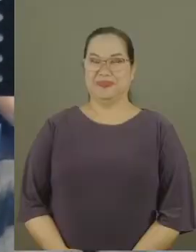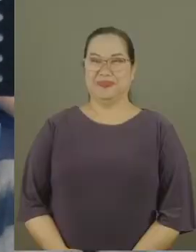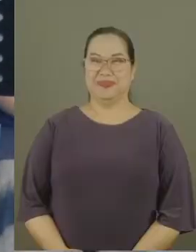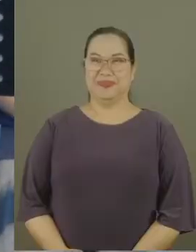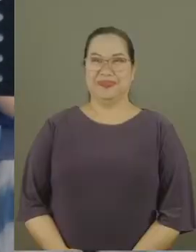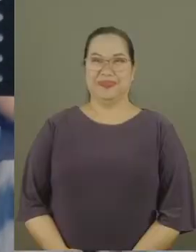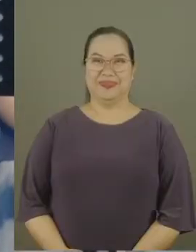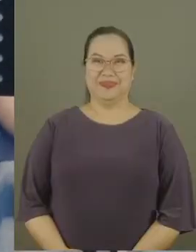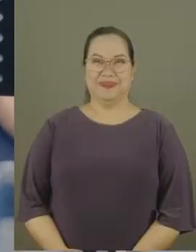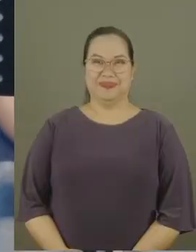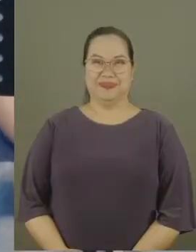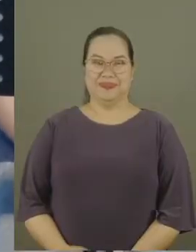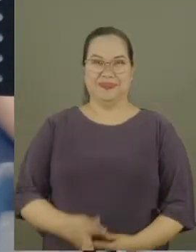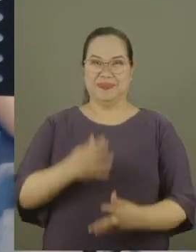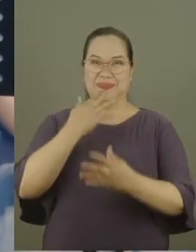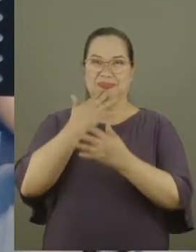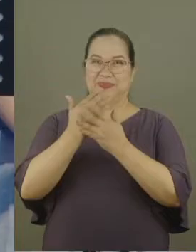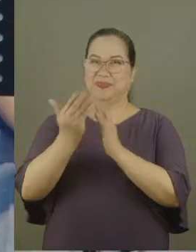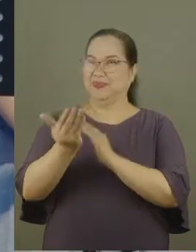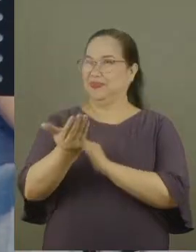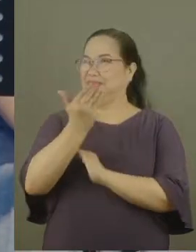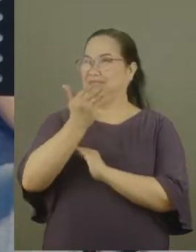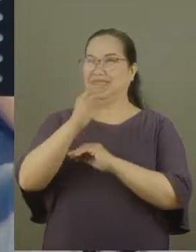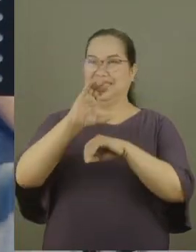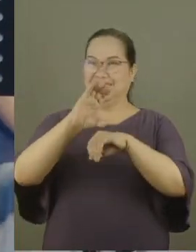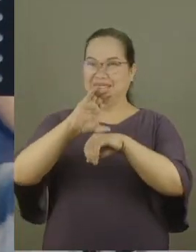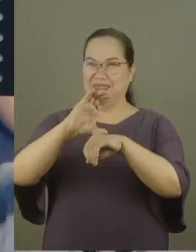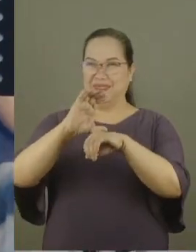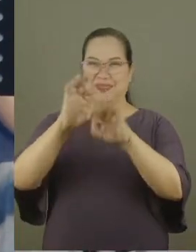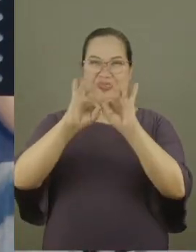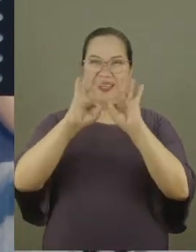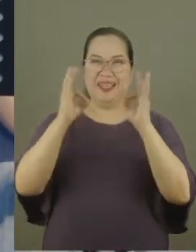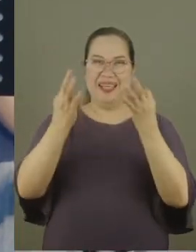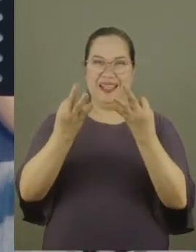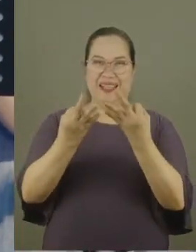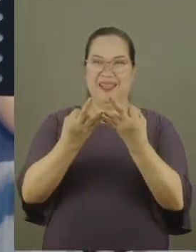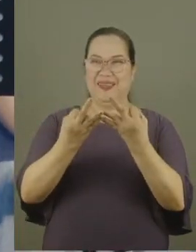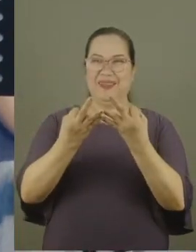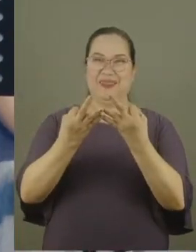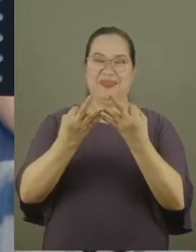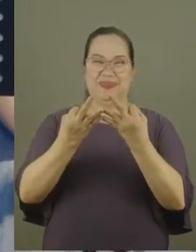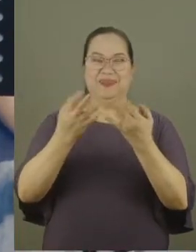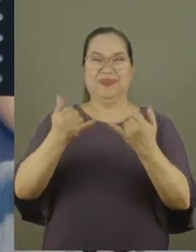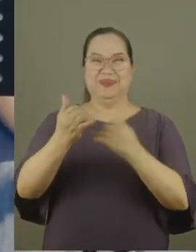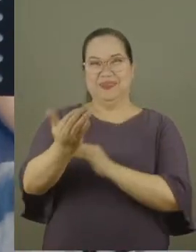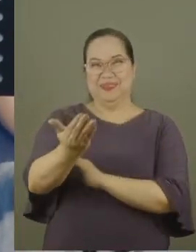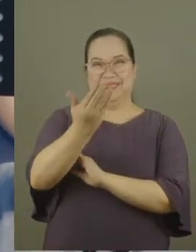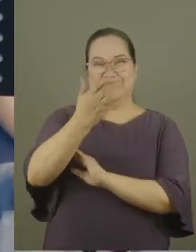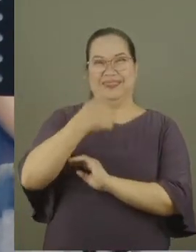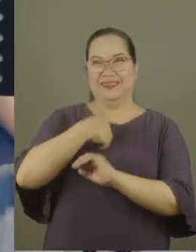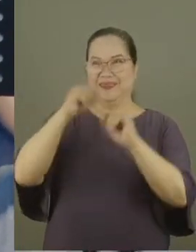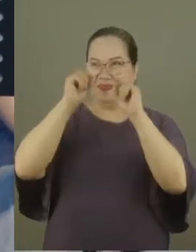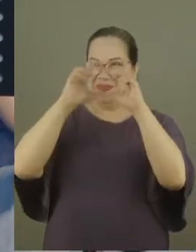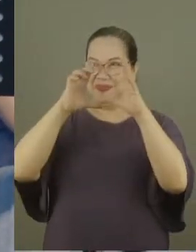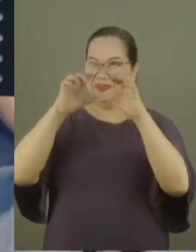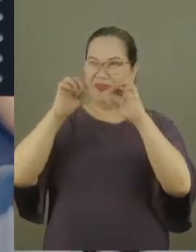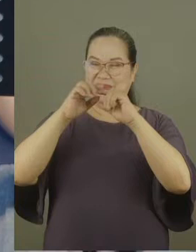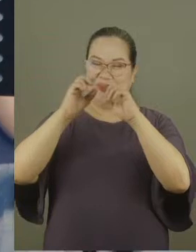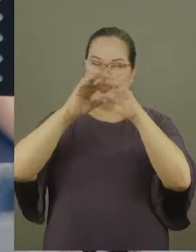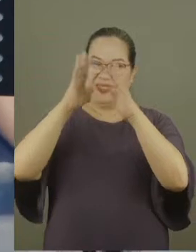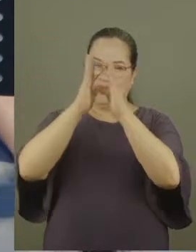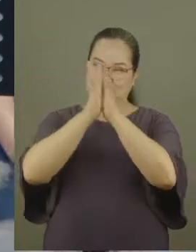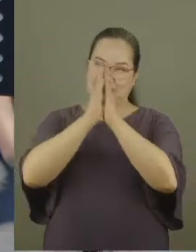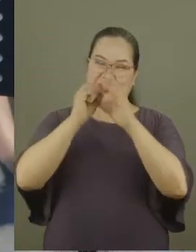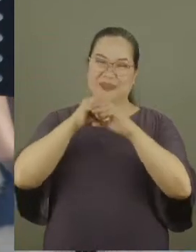Good morning, church family. Good morning. This morning, I woke up with a prayer in my